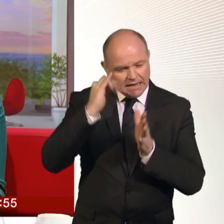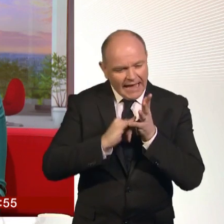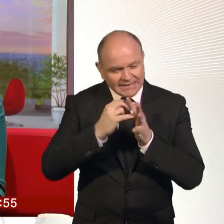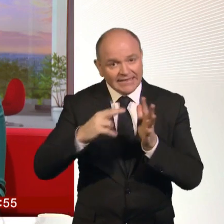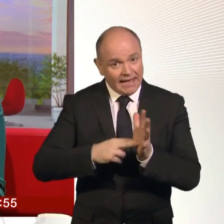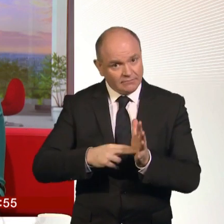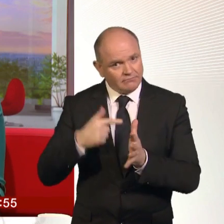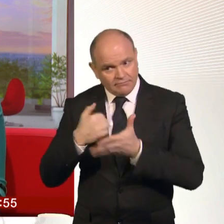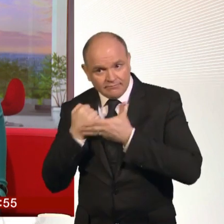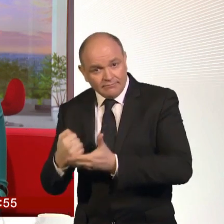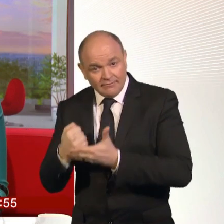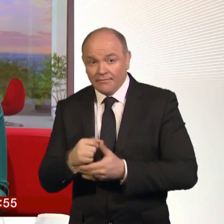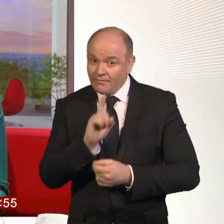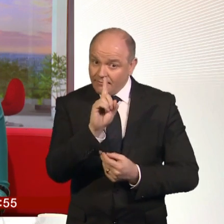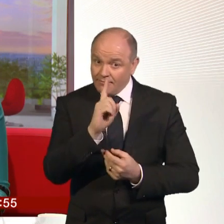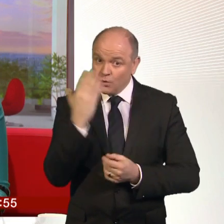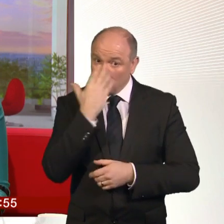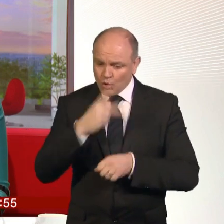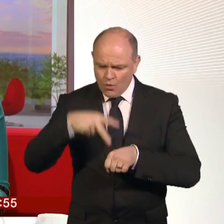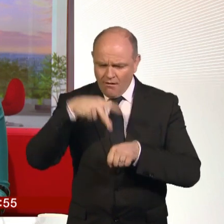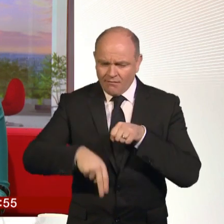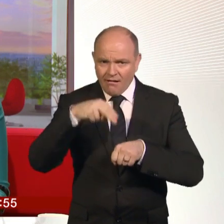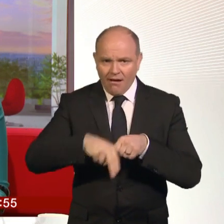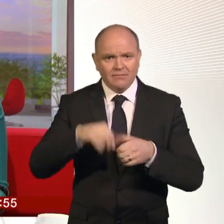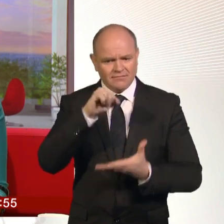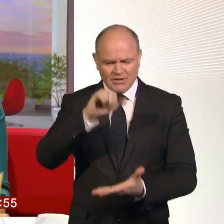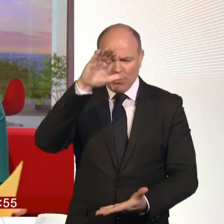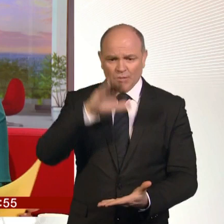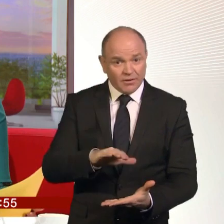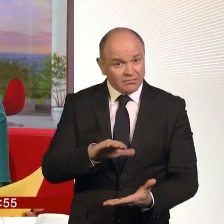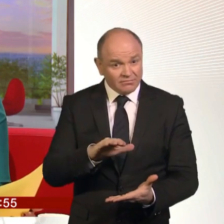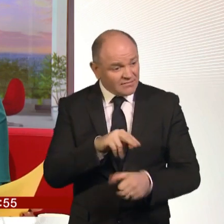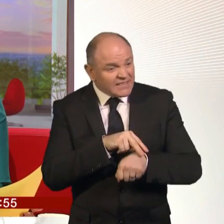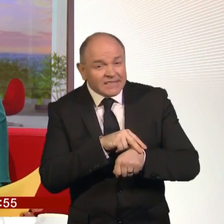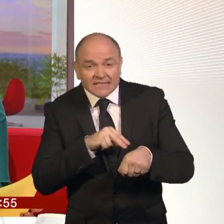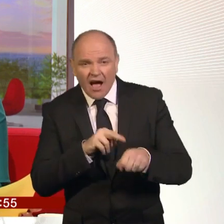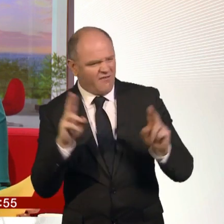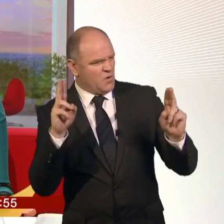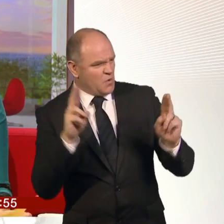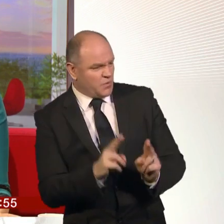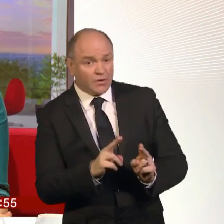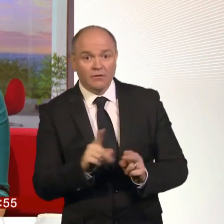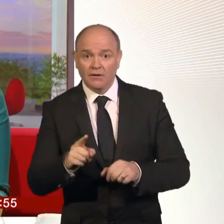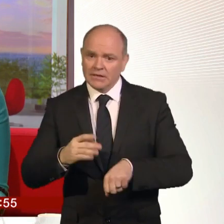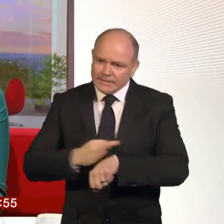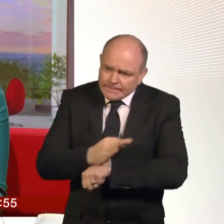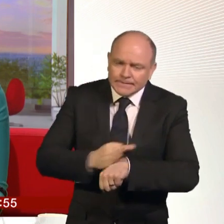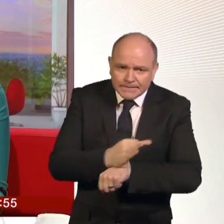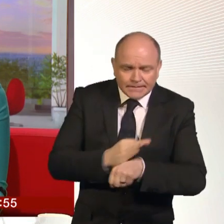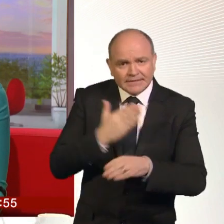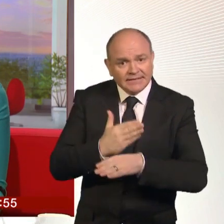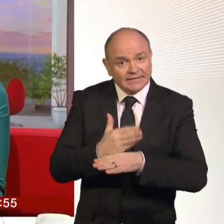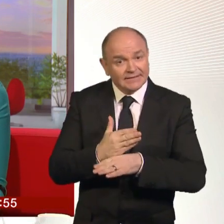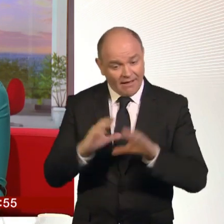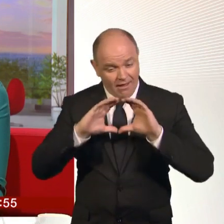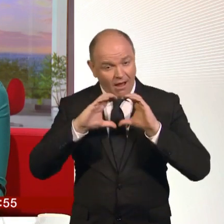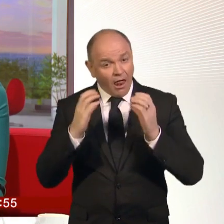extensive cuts and underfunding have massively affected how schools work, being understaffed, under-resourced, staff being overworked, and stuffing children into class sizes